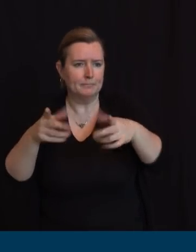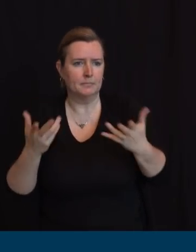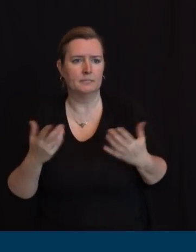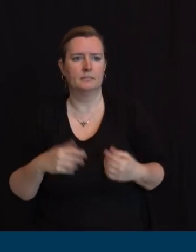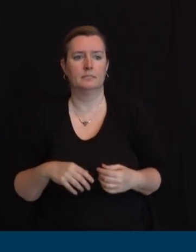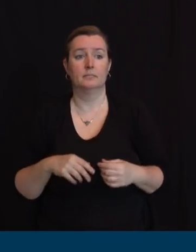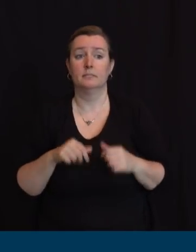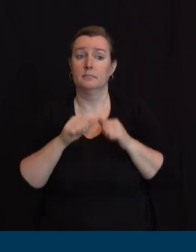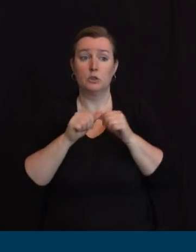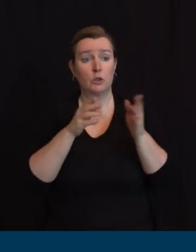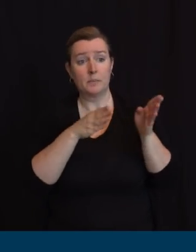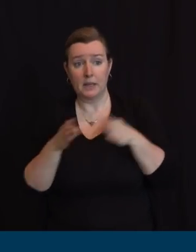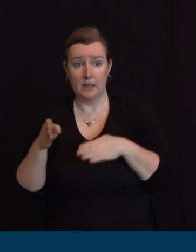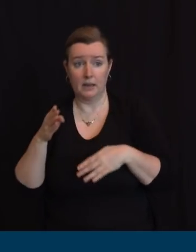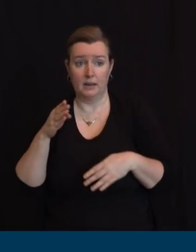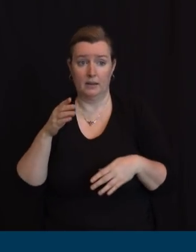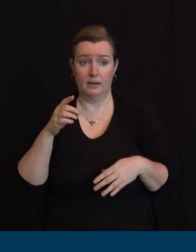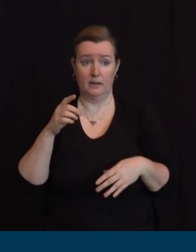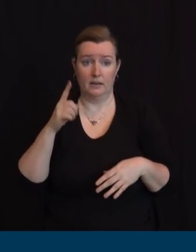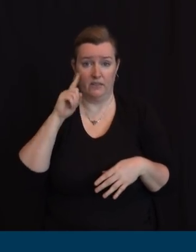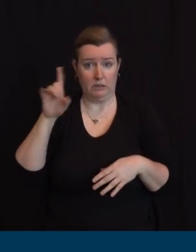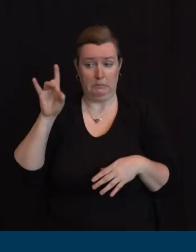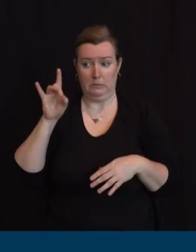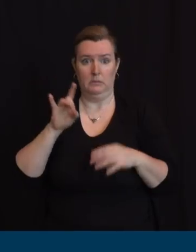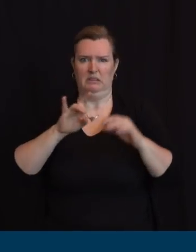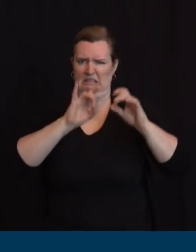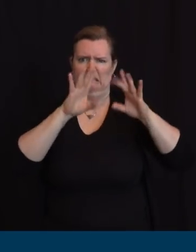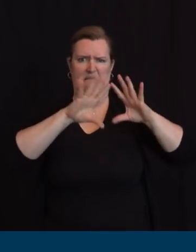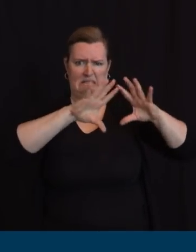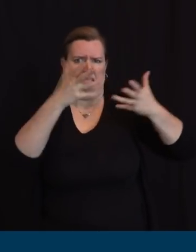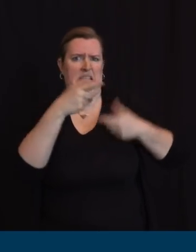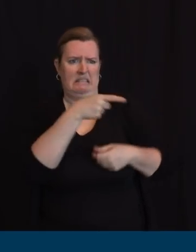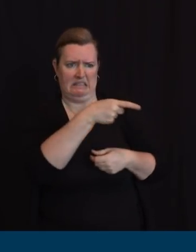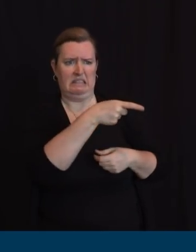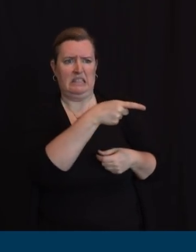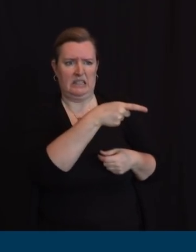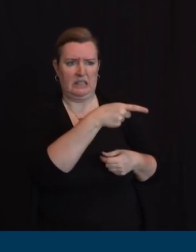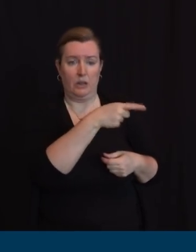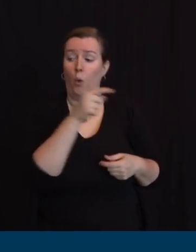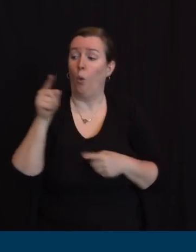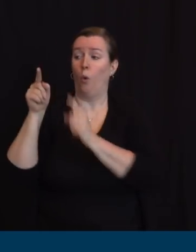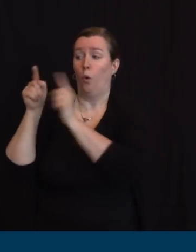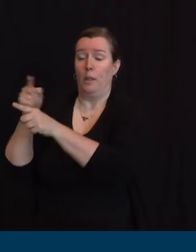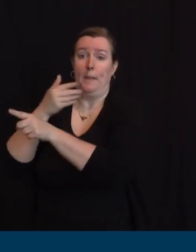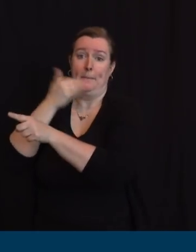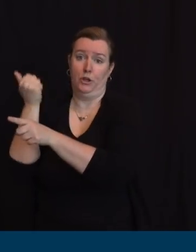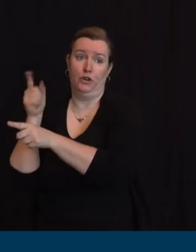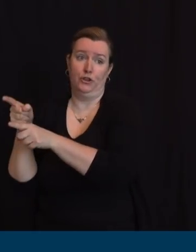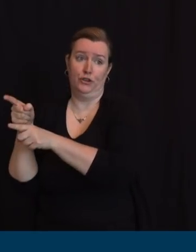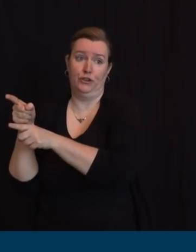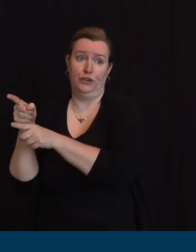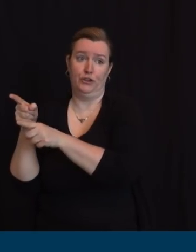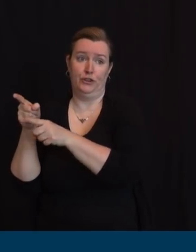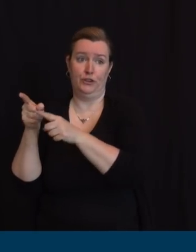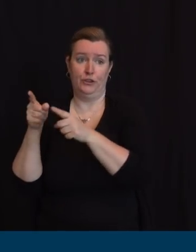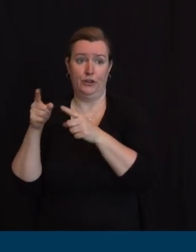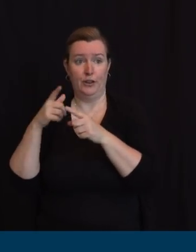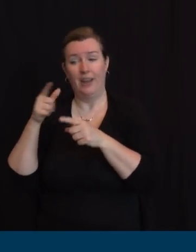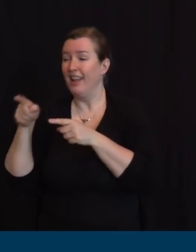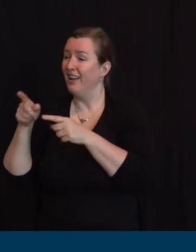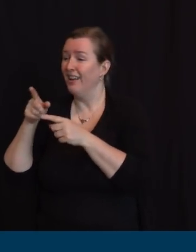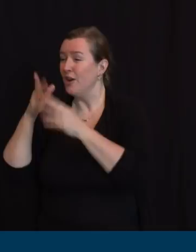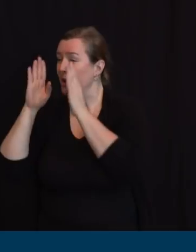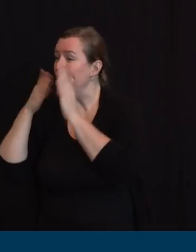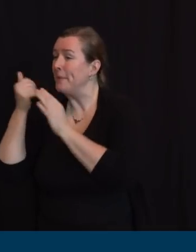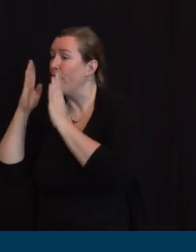is plan for the best and get the worst. We just can't, we can't do that. That would be abrogating our responsibility. But more on